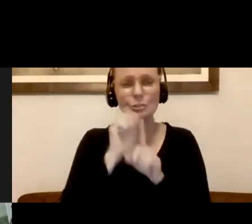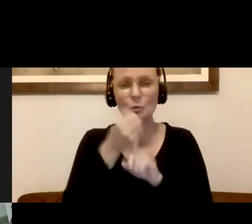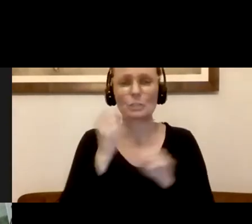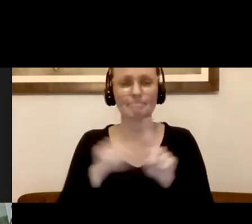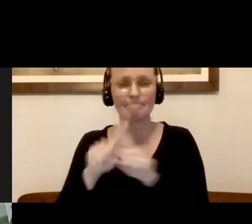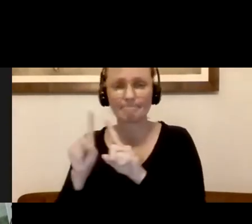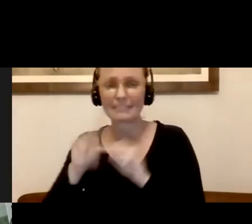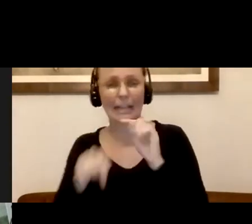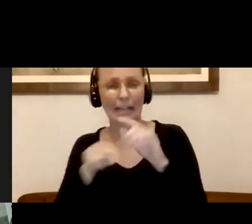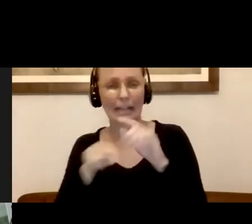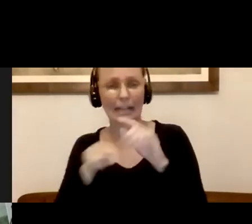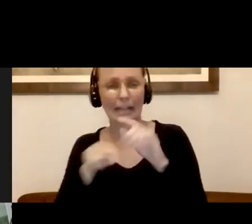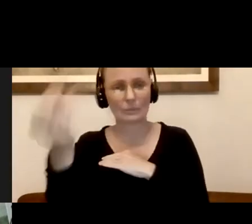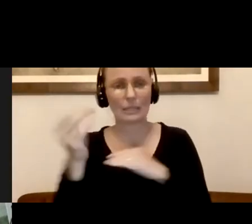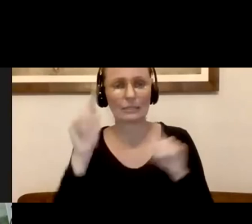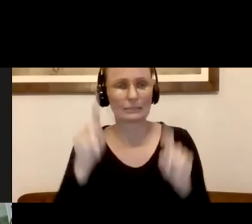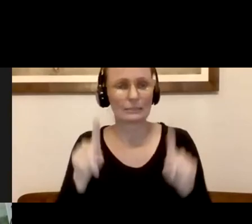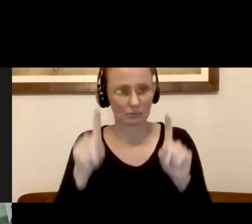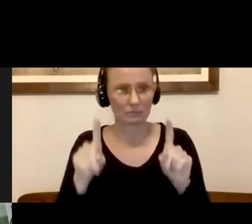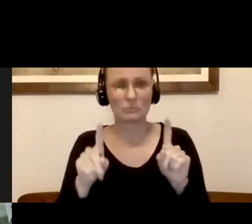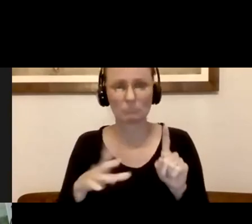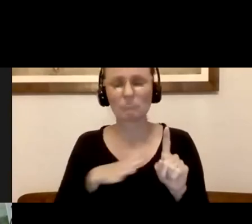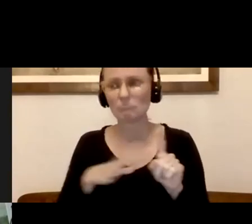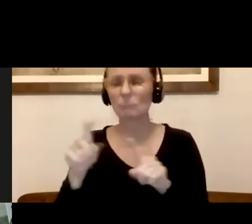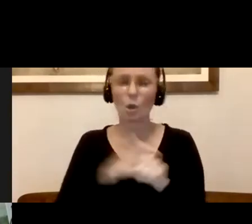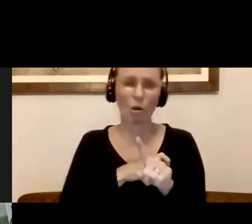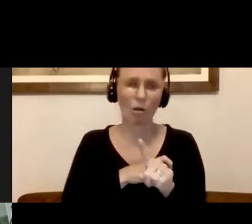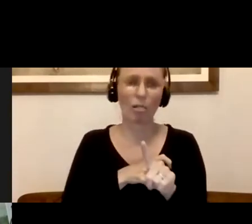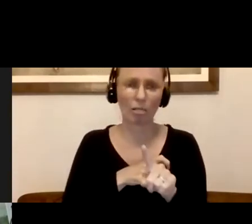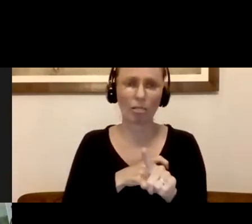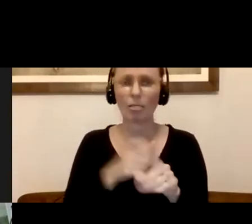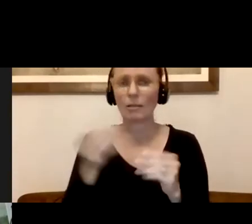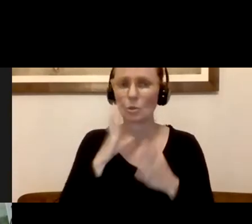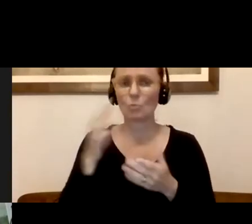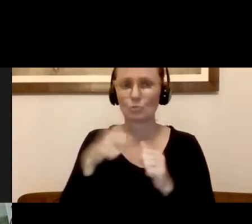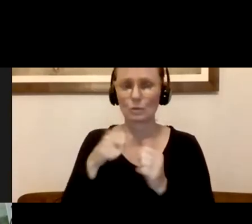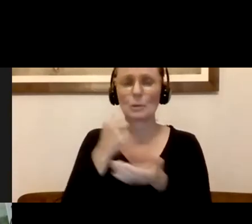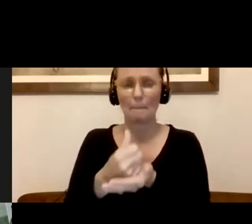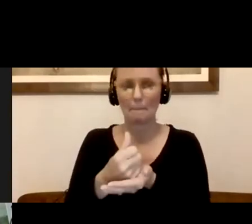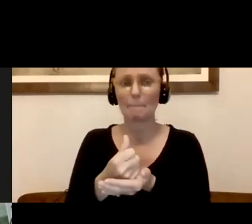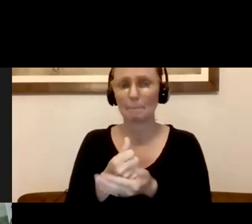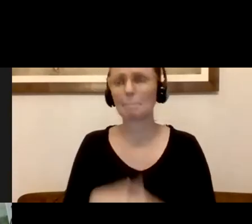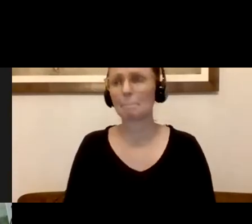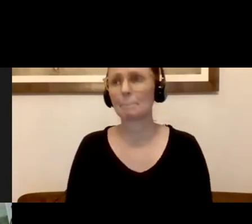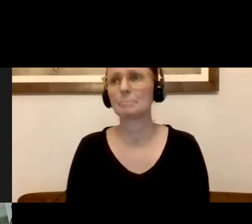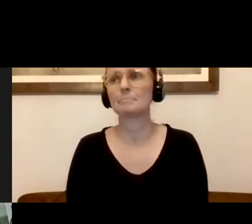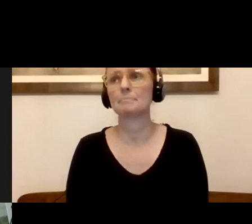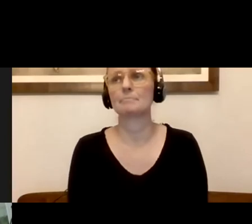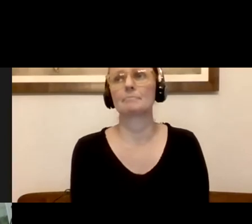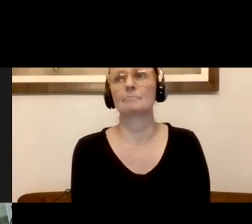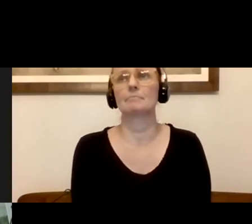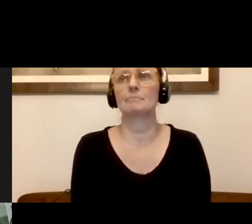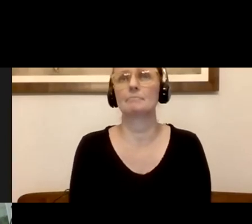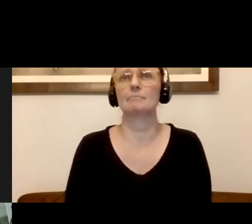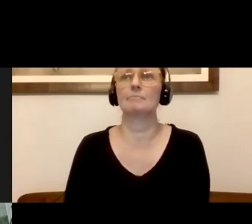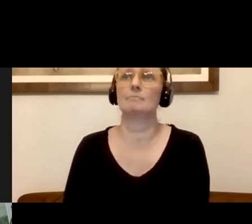that there's people out there who have a lot of, um, caretakers that are coming into their home and they're fearful of some of that. And we understand that. So we want to make sure that